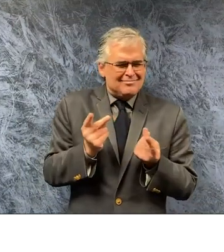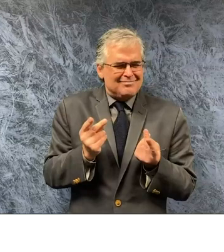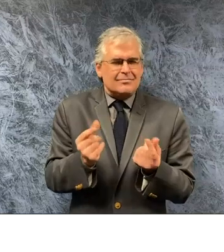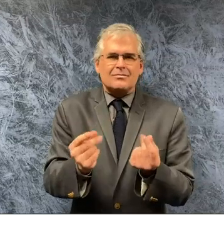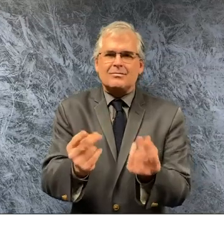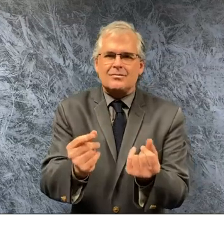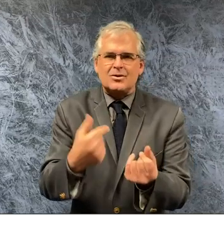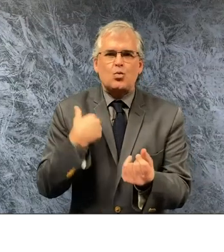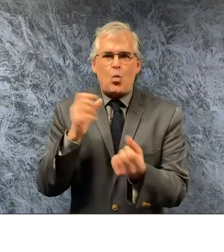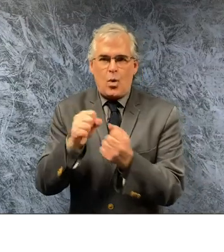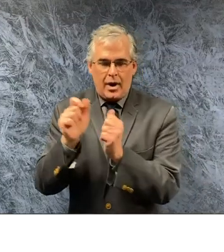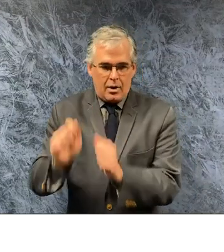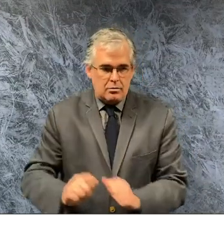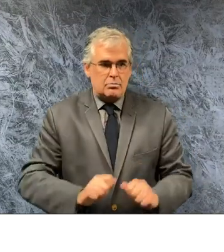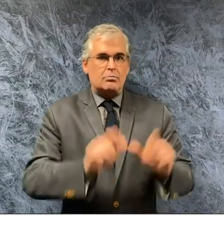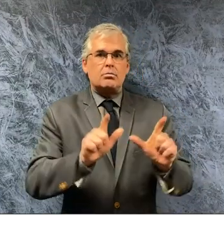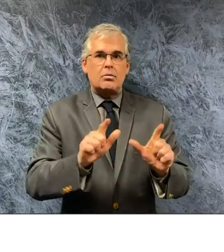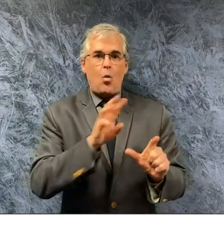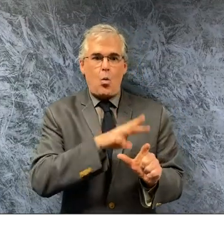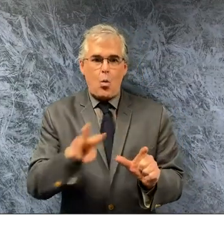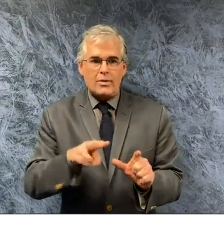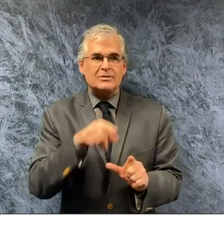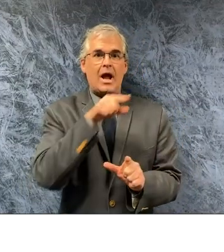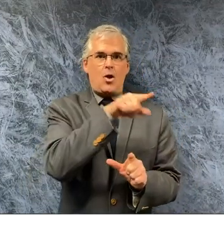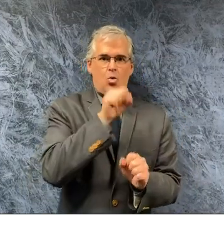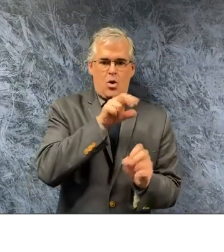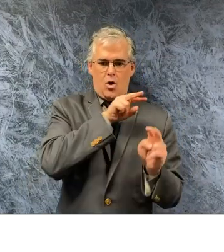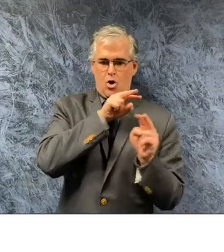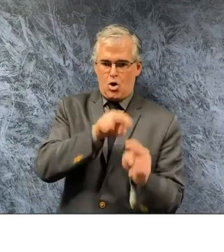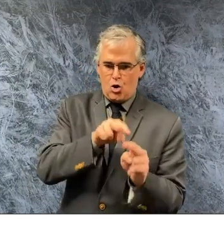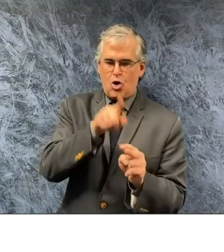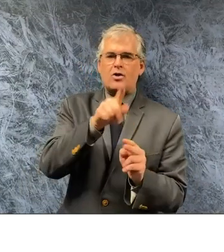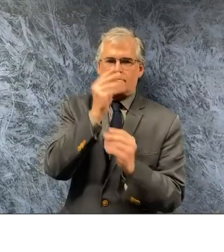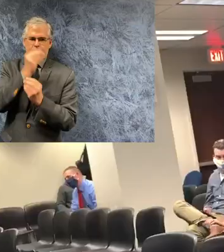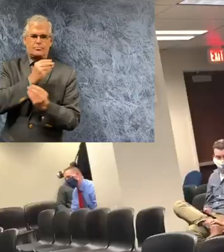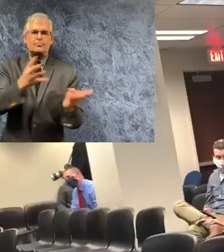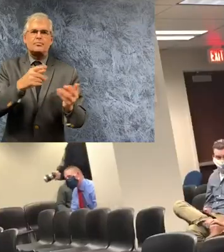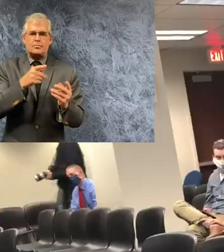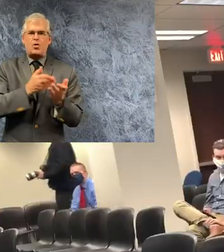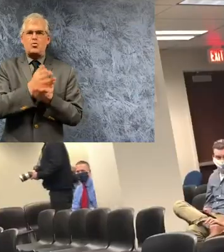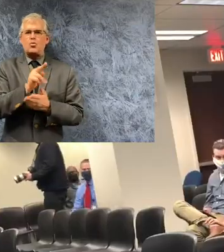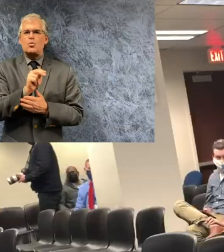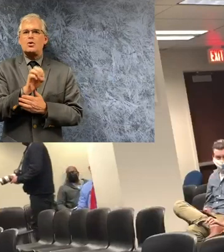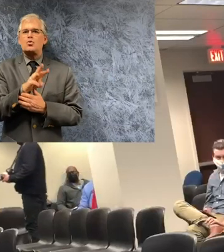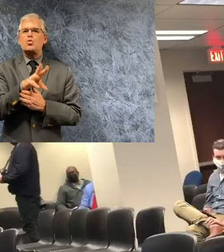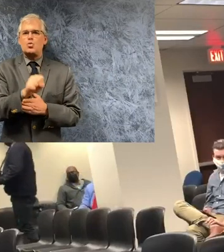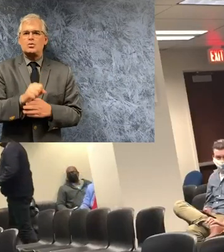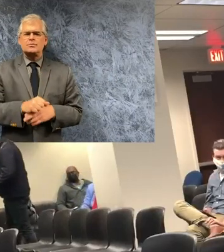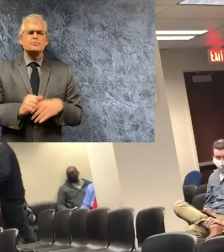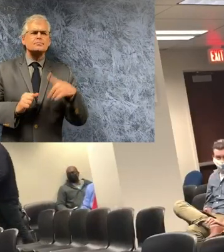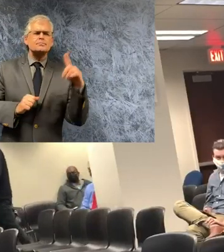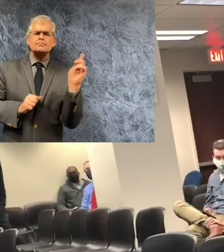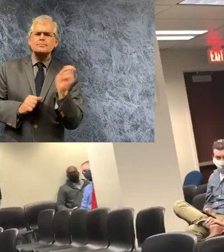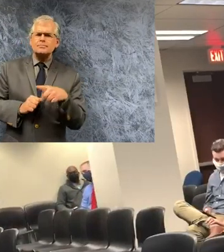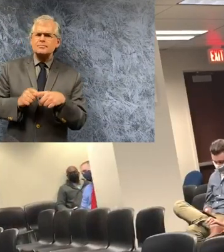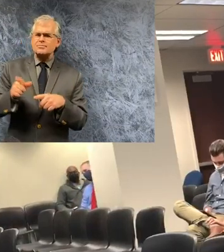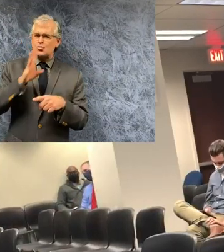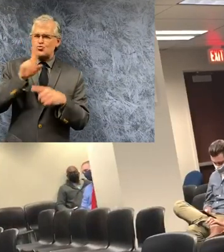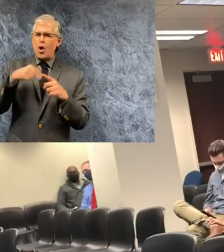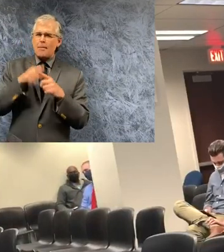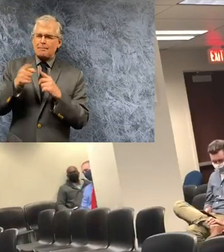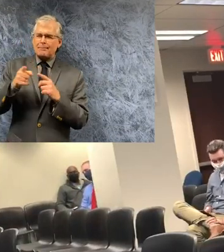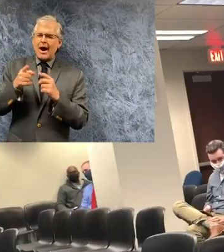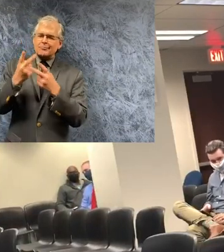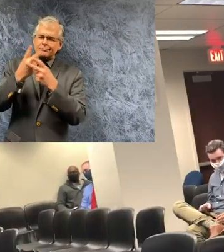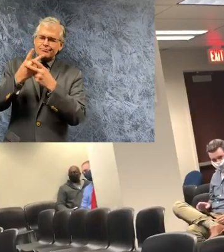get to you and you can get it to your readers and we'll continue to do that we want to correct it going back as well when you talk about the modeling is the does the state have